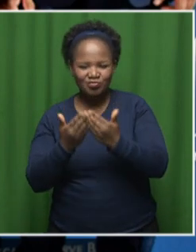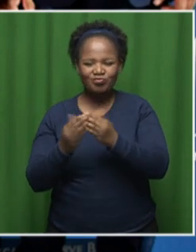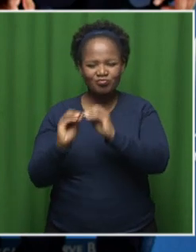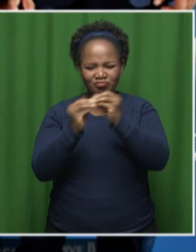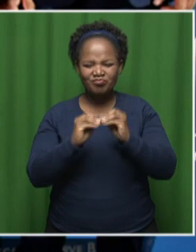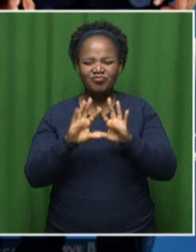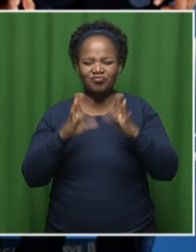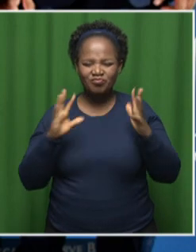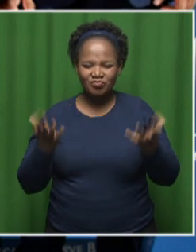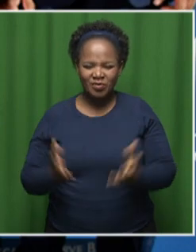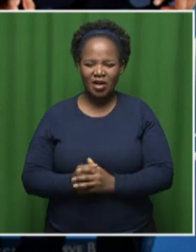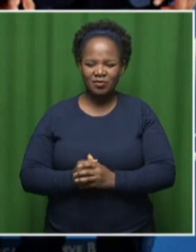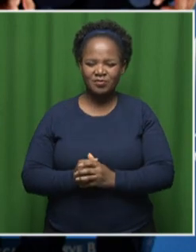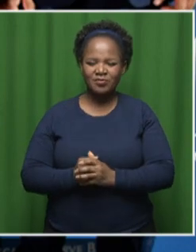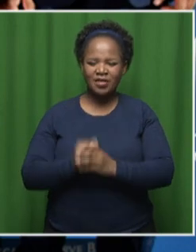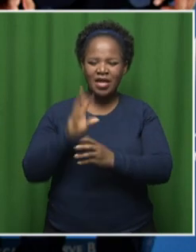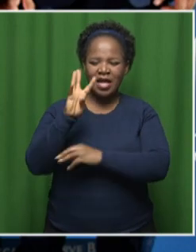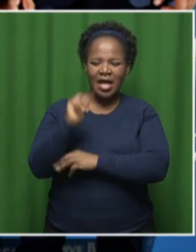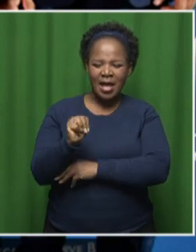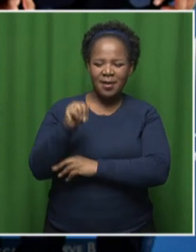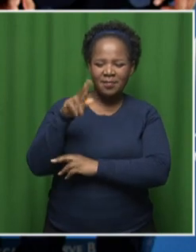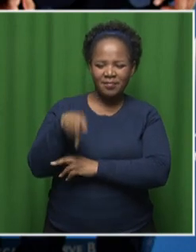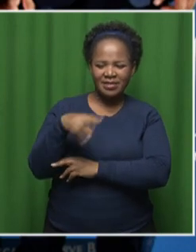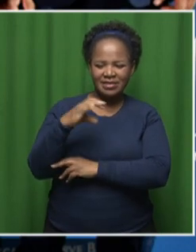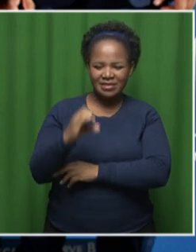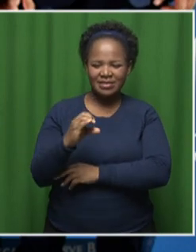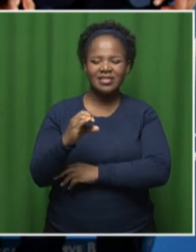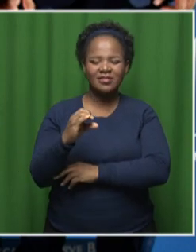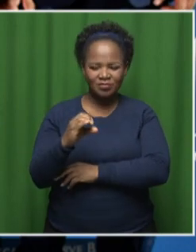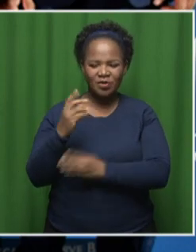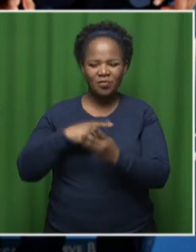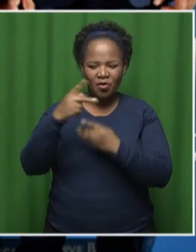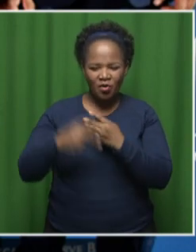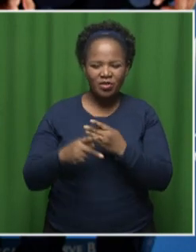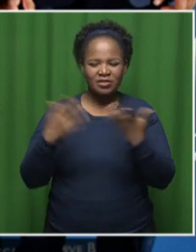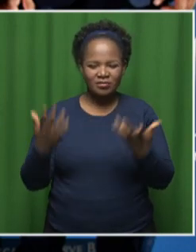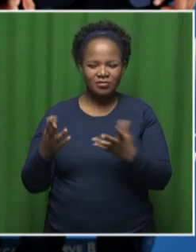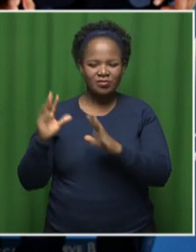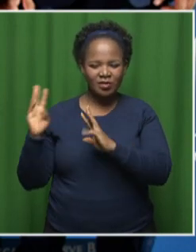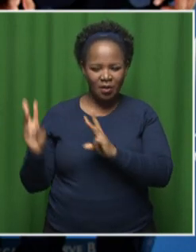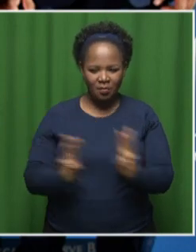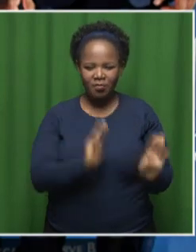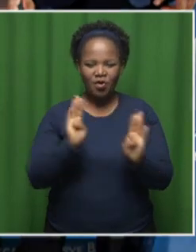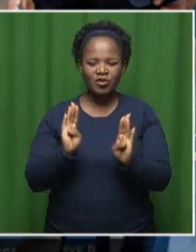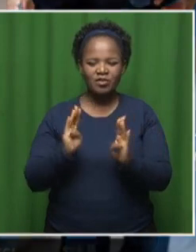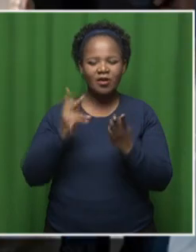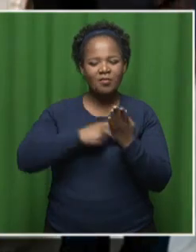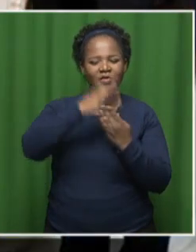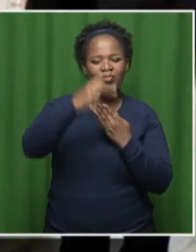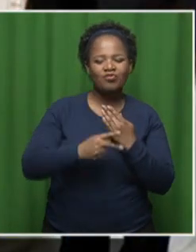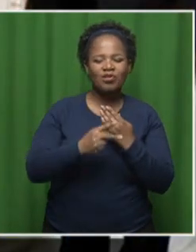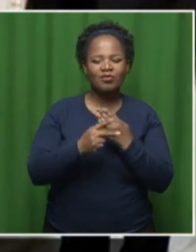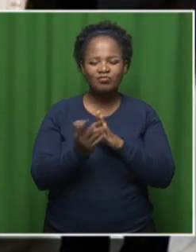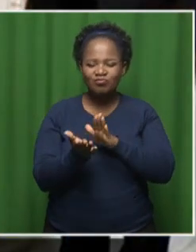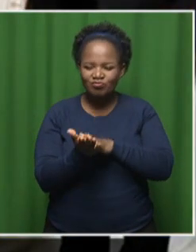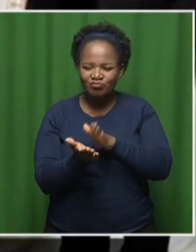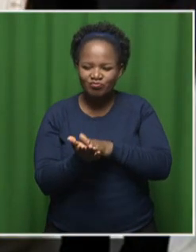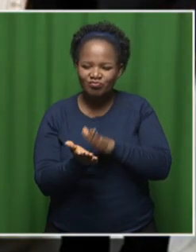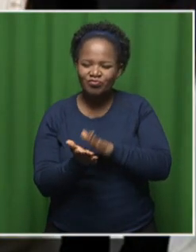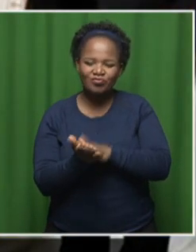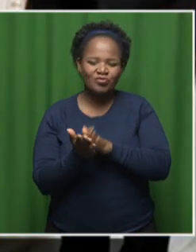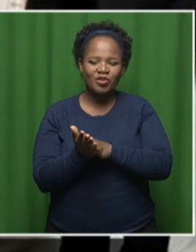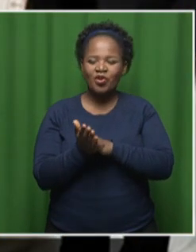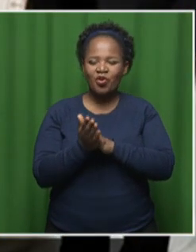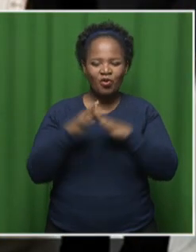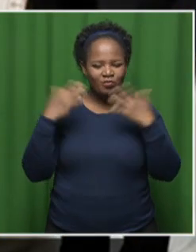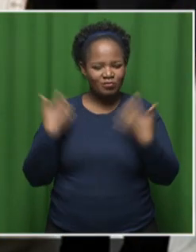team modeled on the bank's monetary policy decision-making body. Now, the program complements the extensive work done by